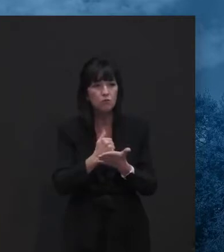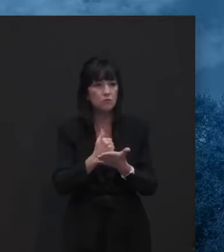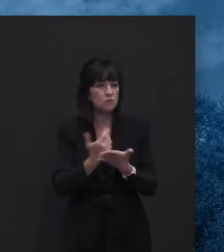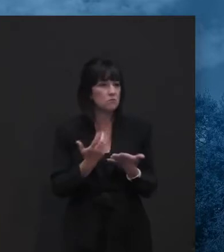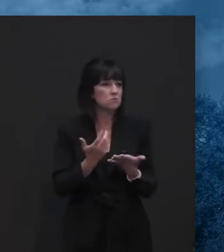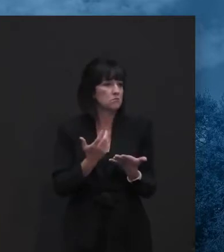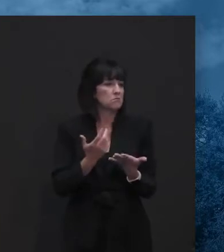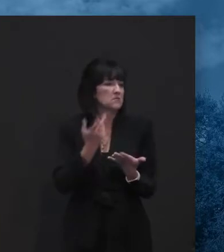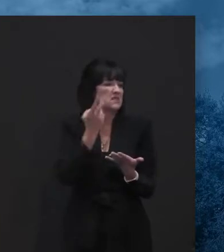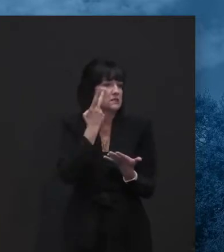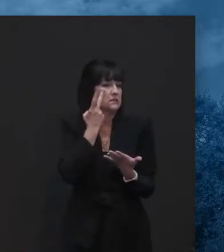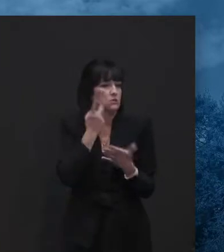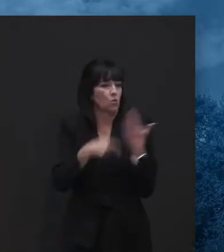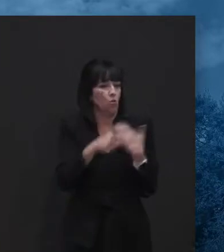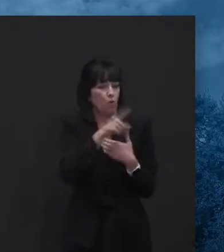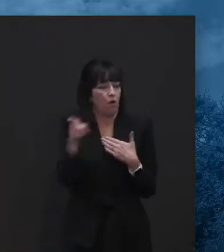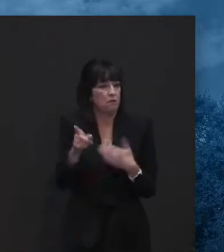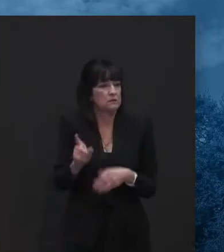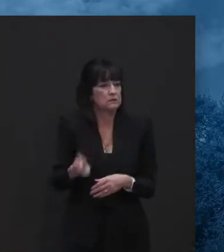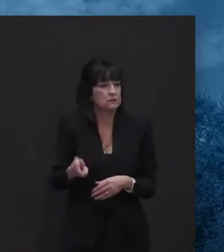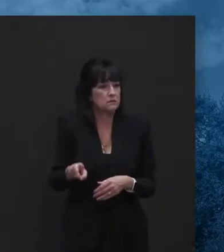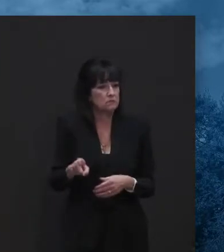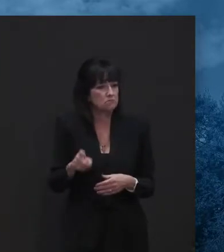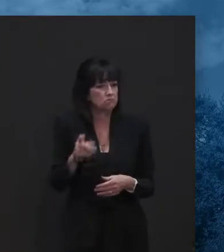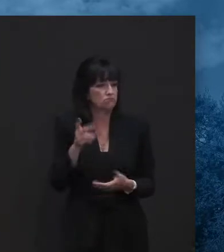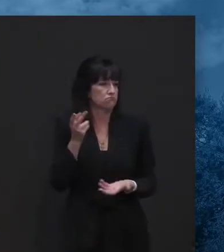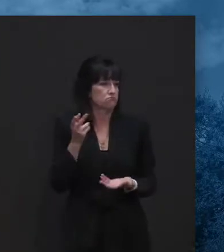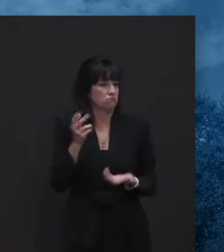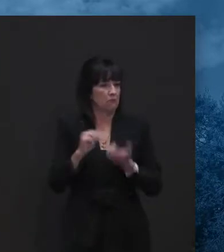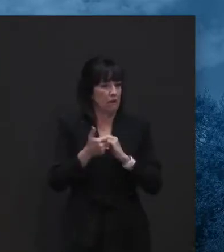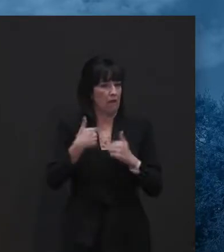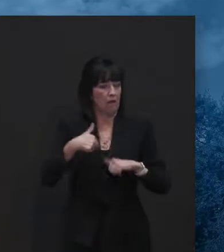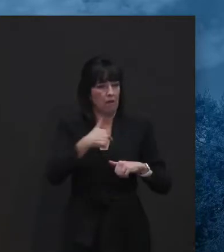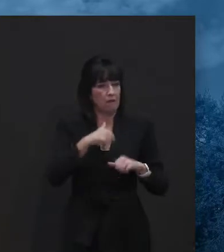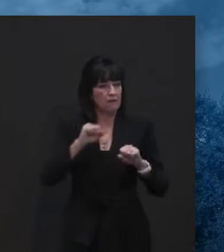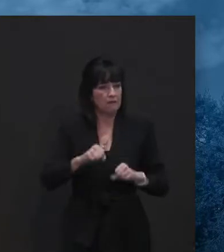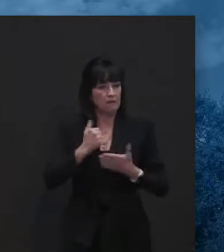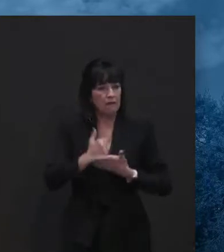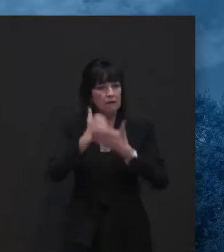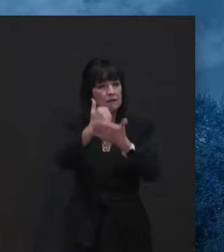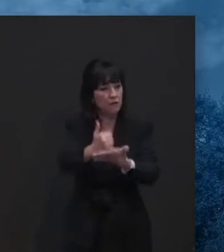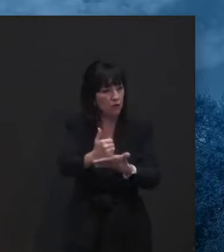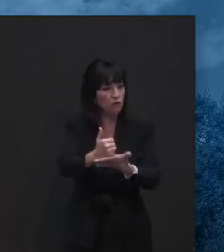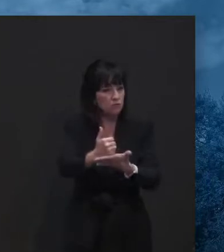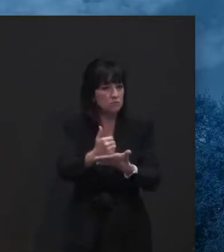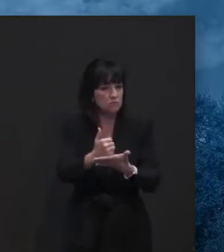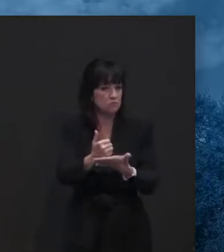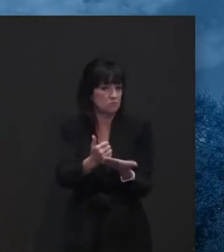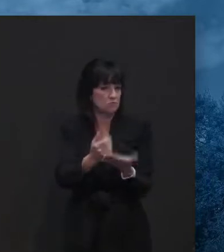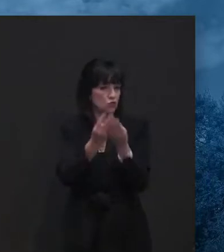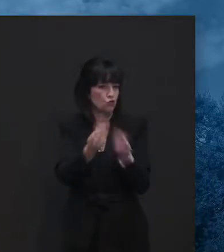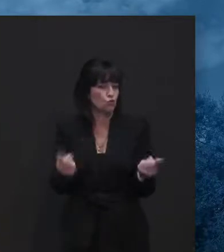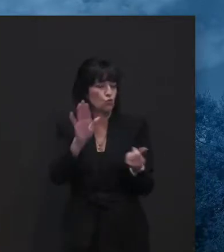kind of see where those gaps are now and, uh, see how we could, uh, meet in the middle somewhere and, uh, help link them to a solution.